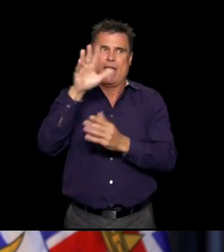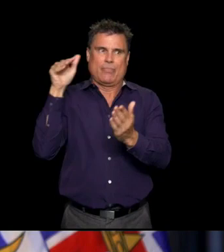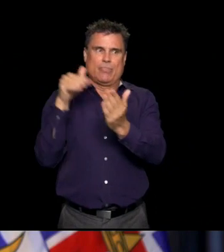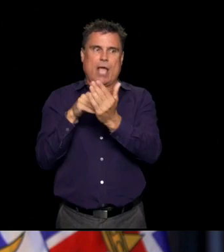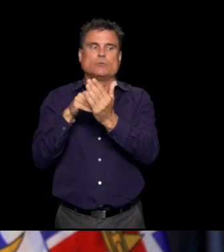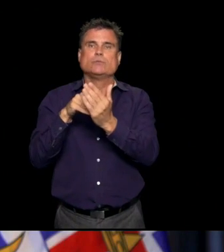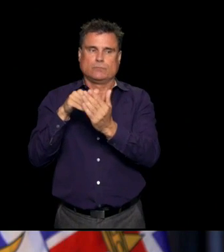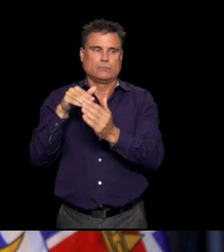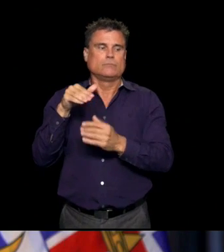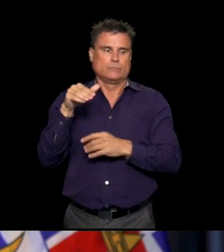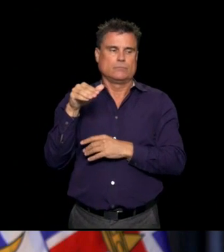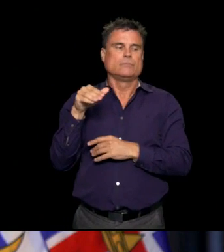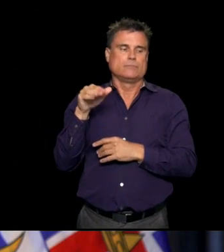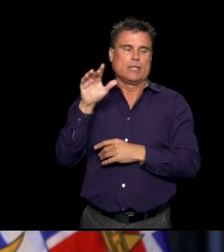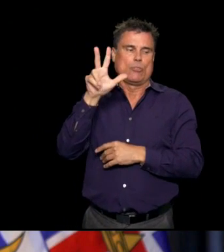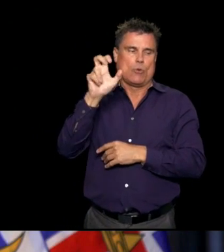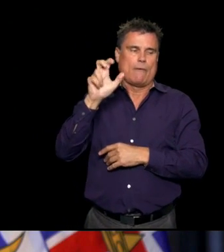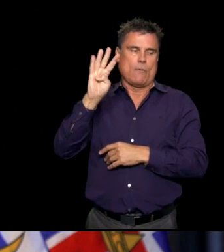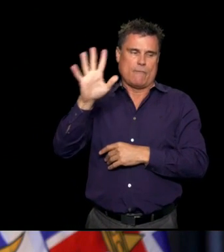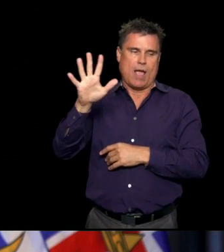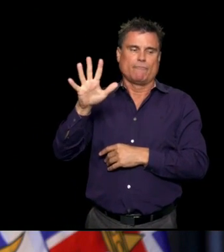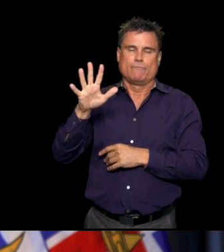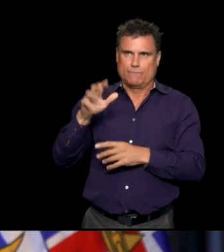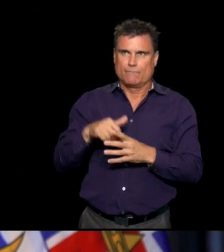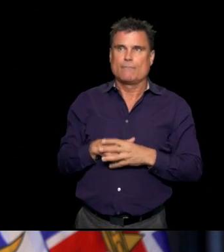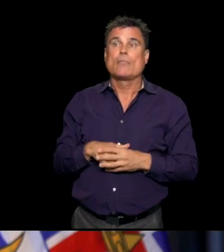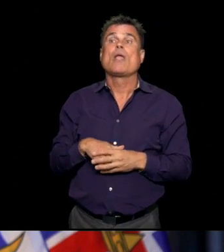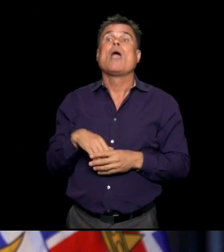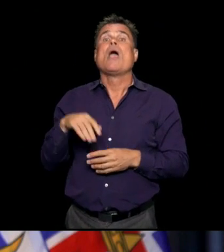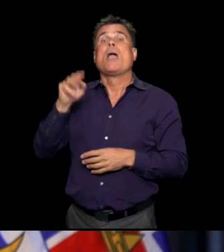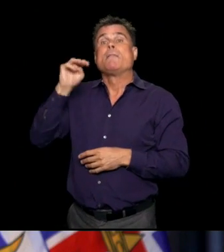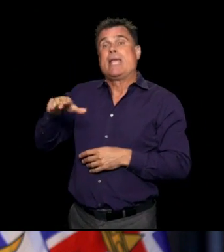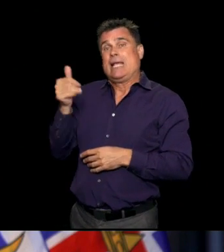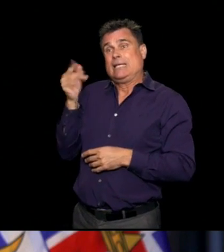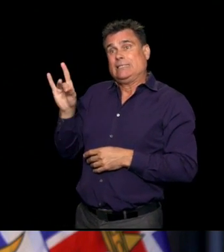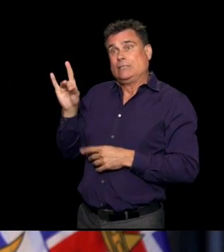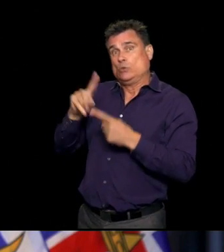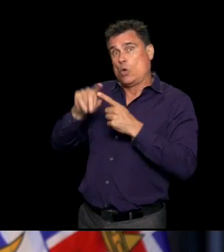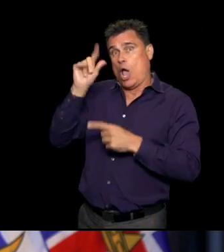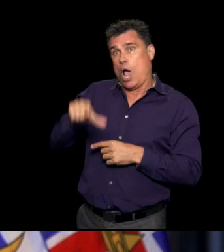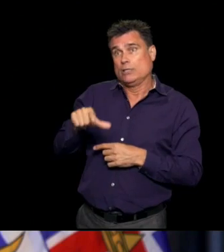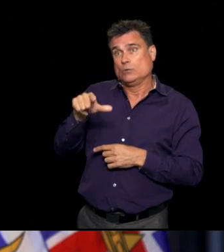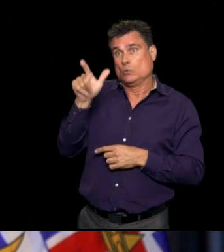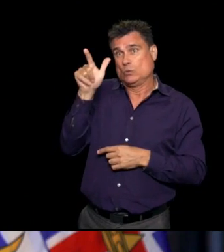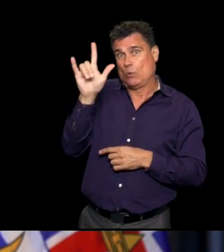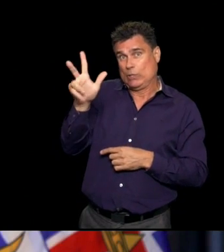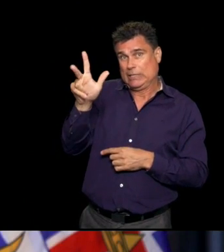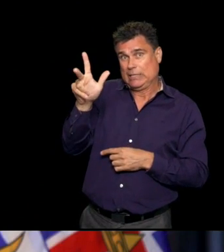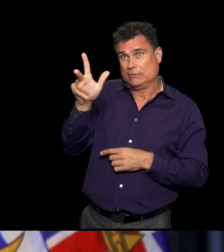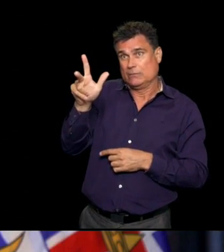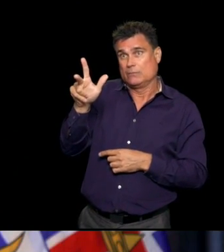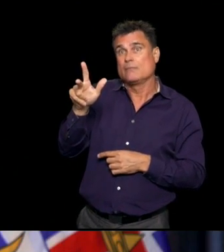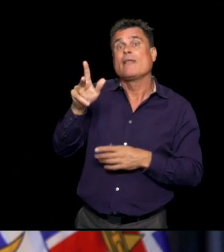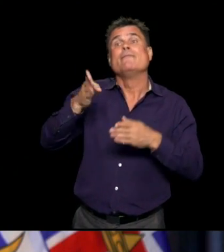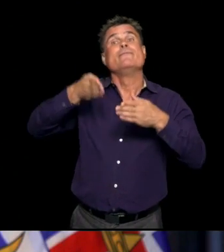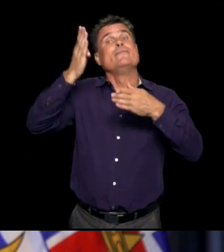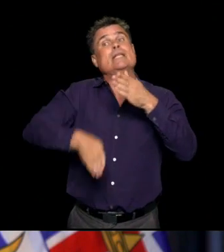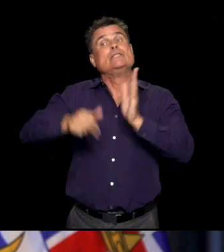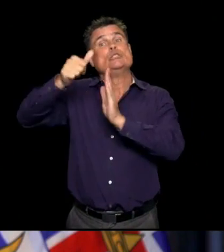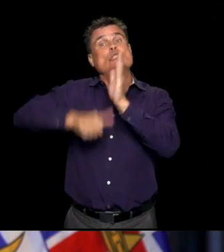Between May 18 and August 23, we completed 84,266 surgeries.